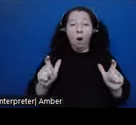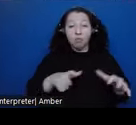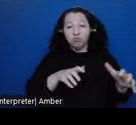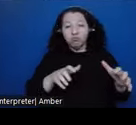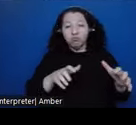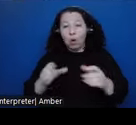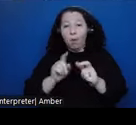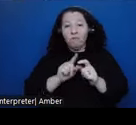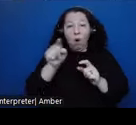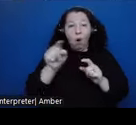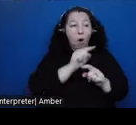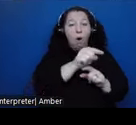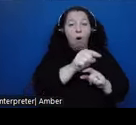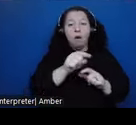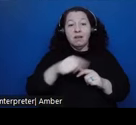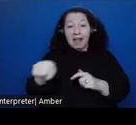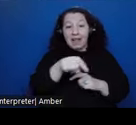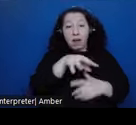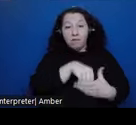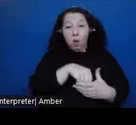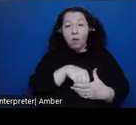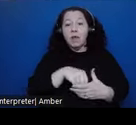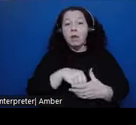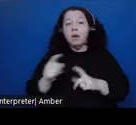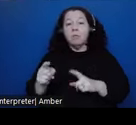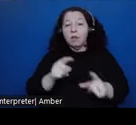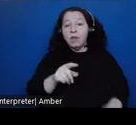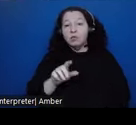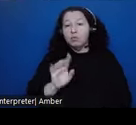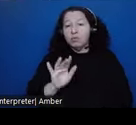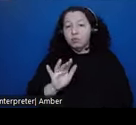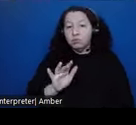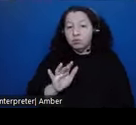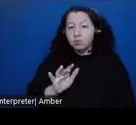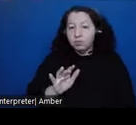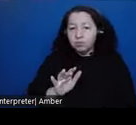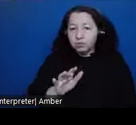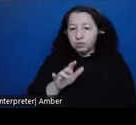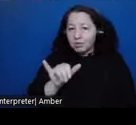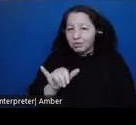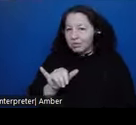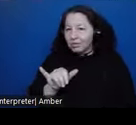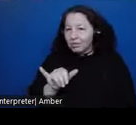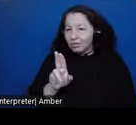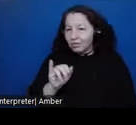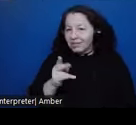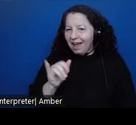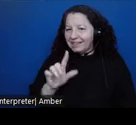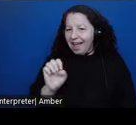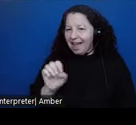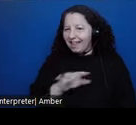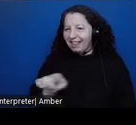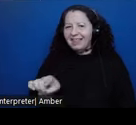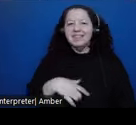in, took them with the Oñate expedition up to Santa Fe, New Mexico that you see on the top, and then